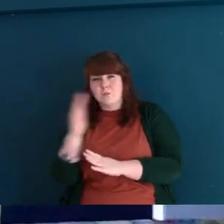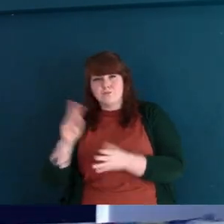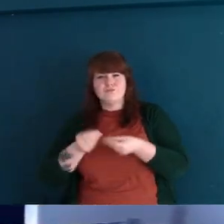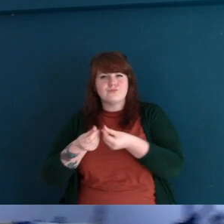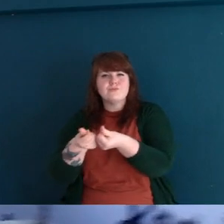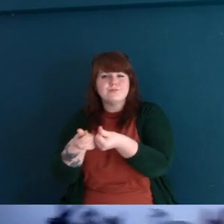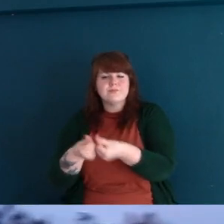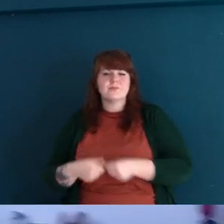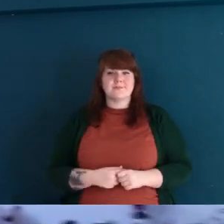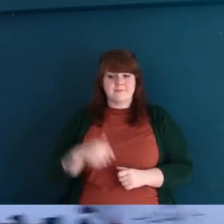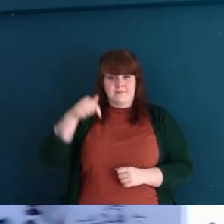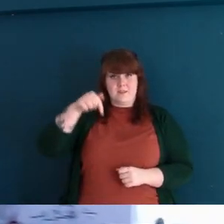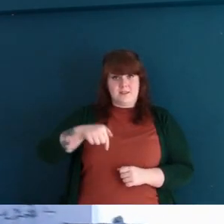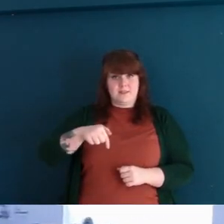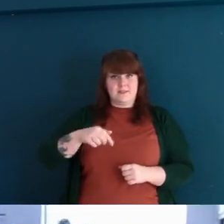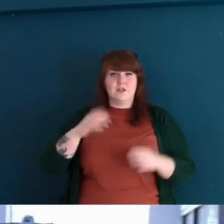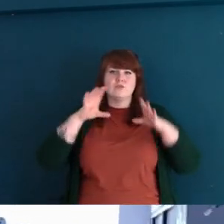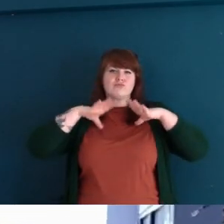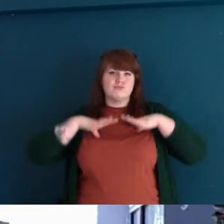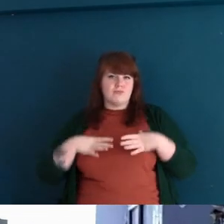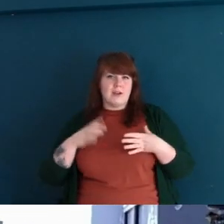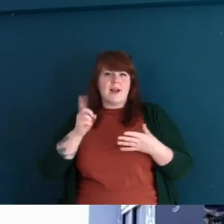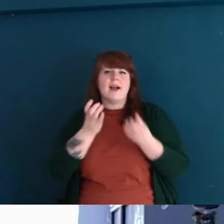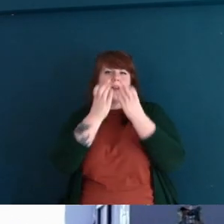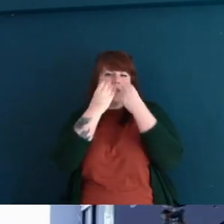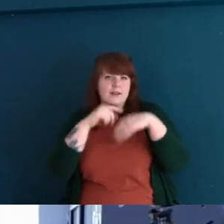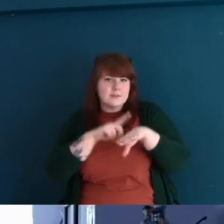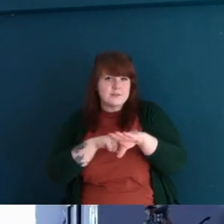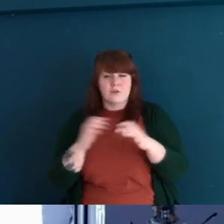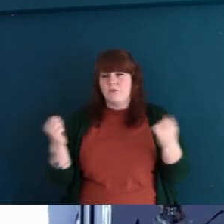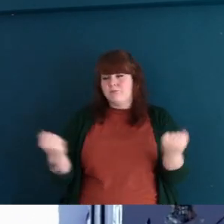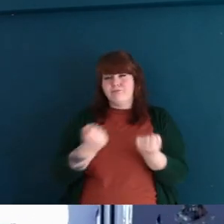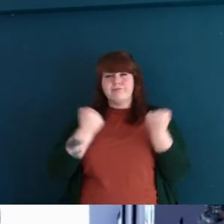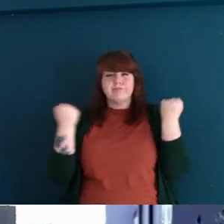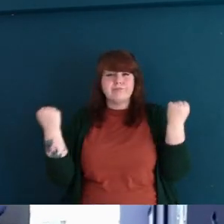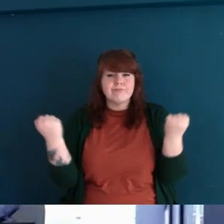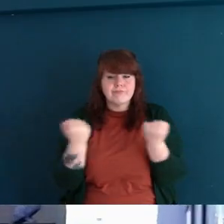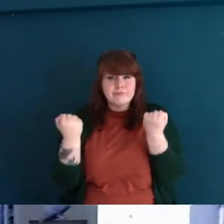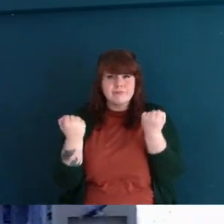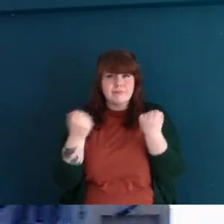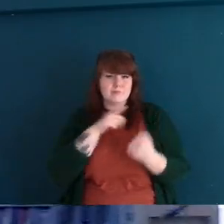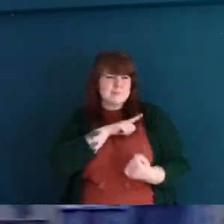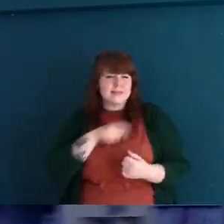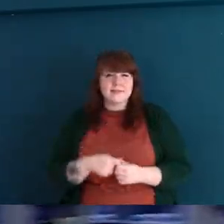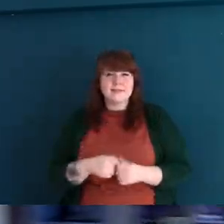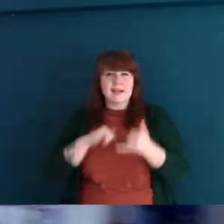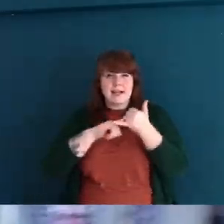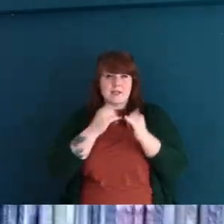This is normally a very popular place for S1 and S2 pupils at breaks and lunch times.